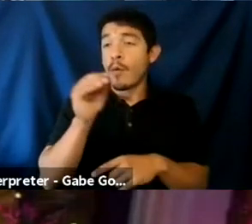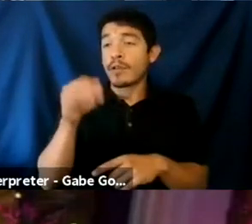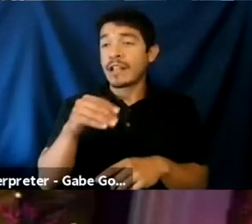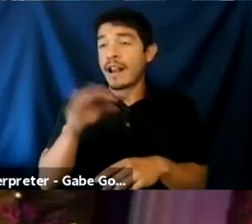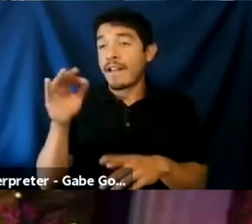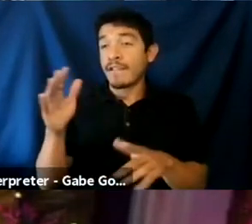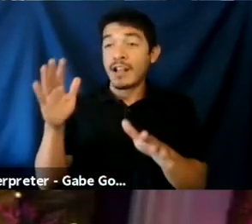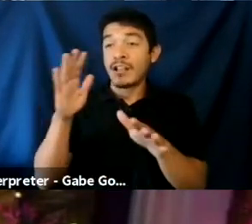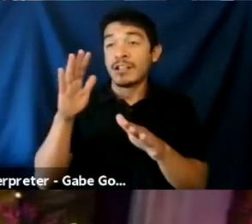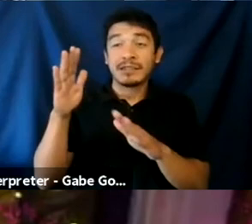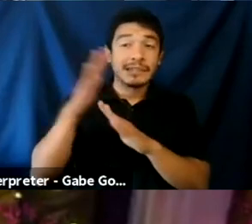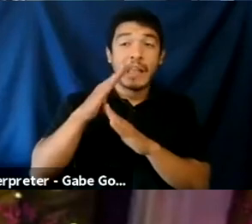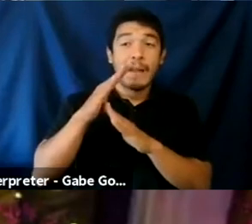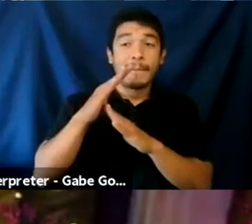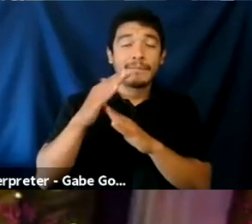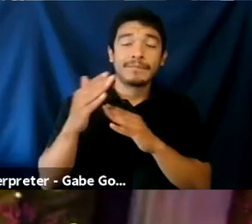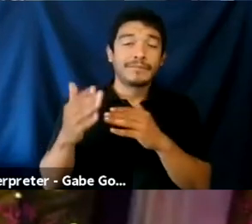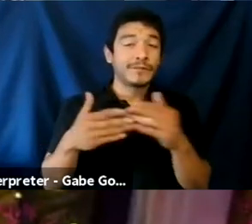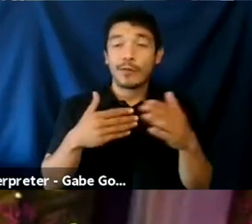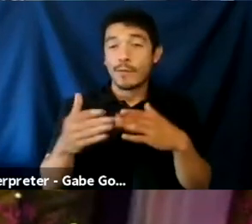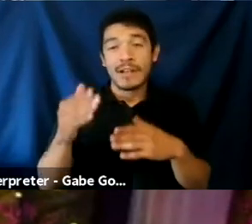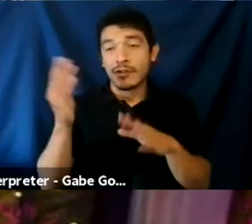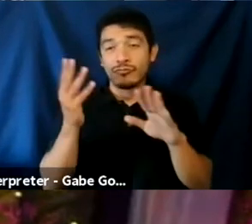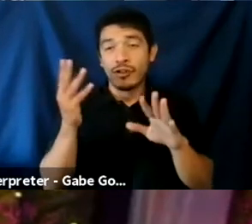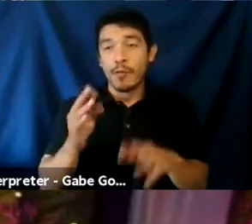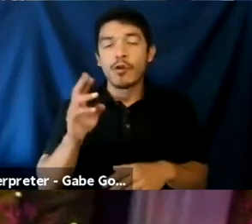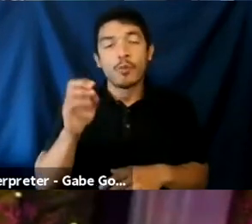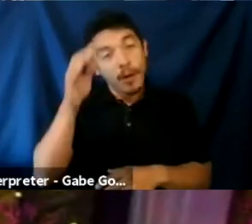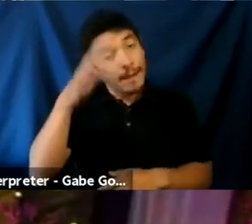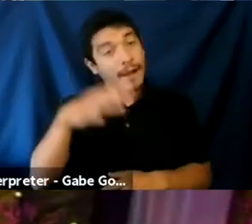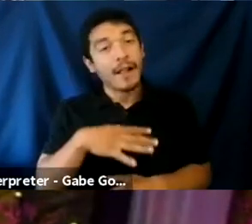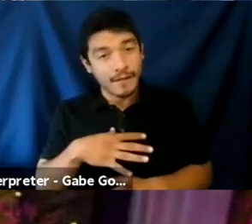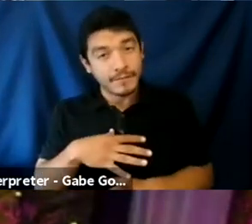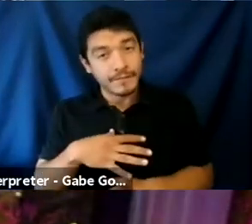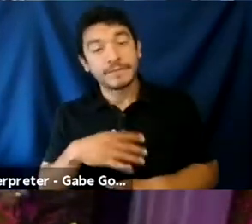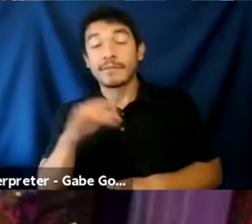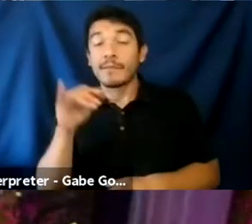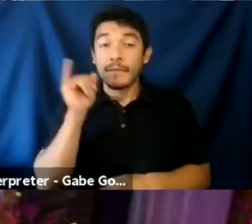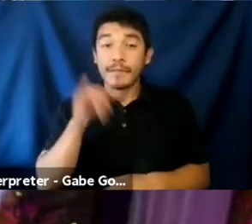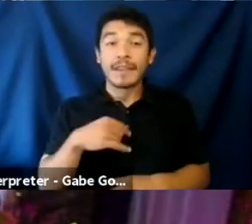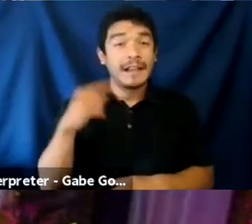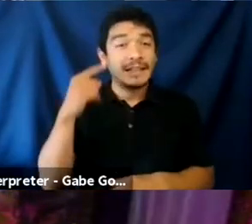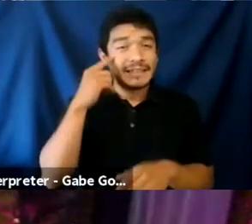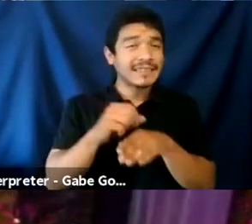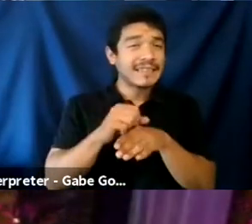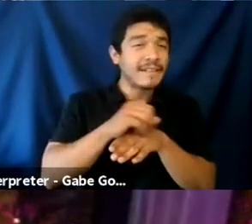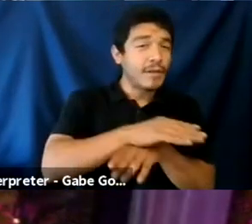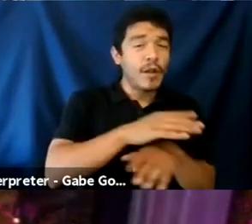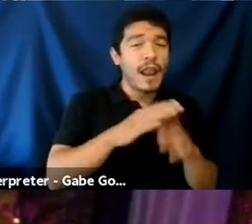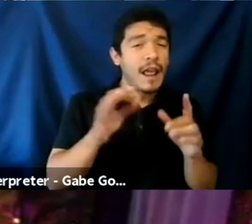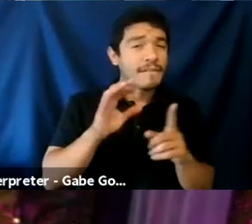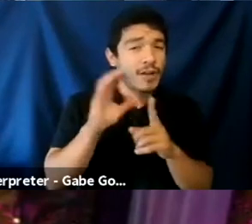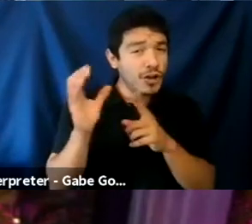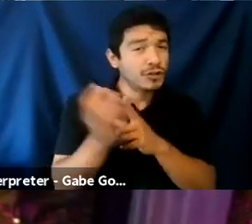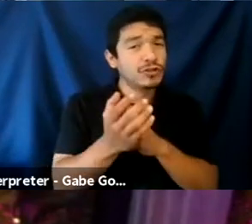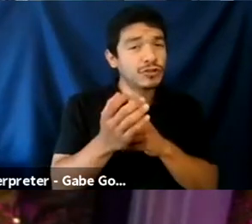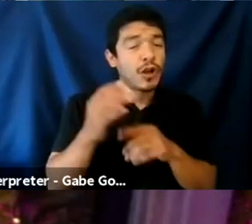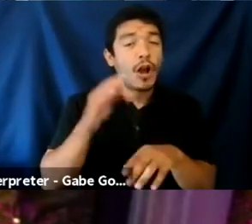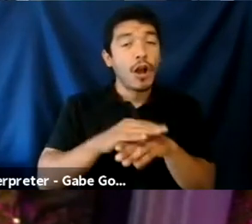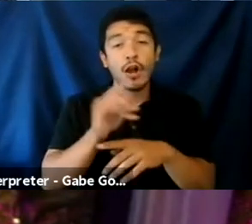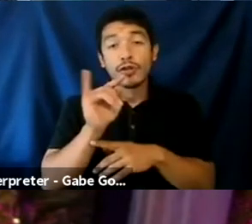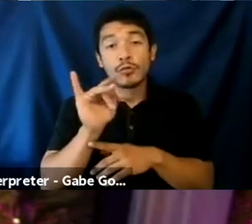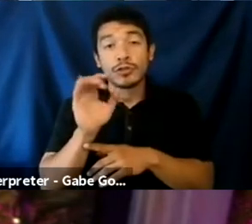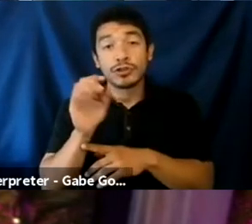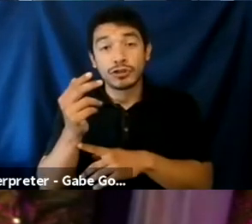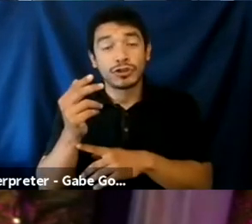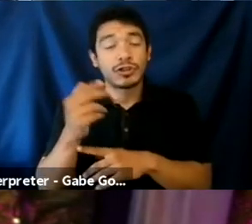so many streamers were, were, were male. Um, that I think influences a lot of the culture, uh, on Twitch. I